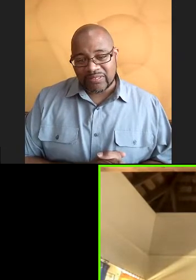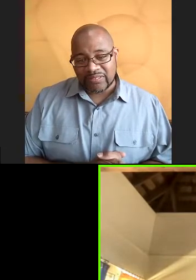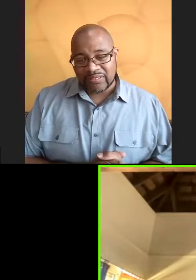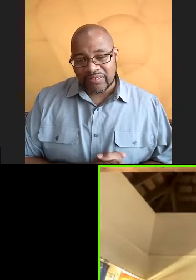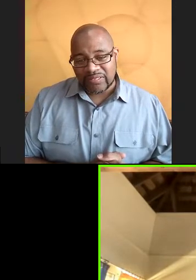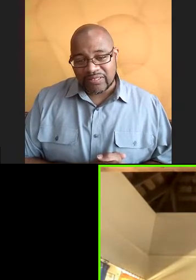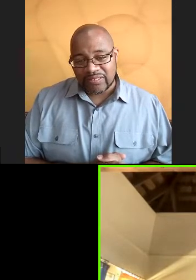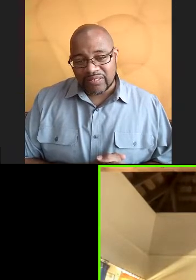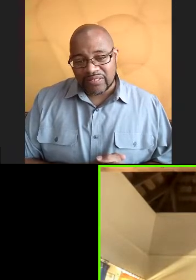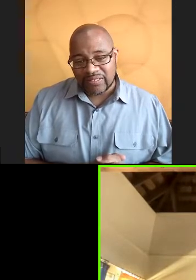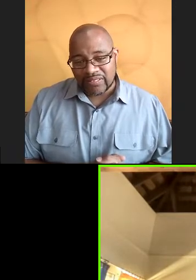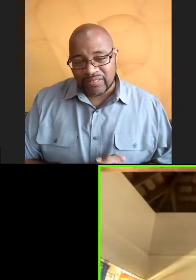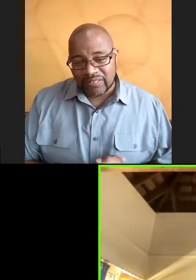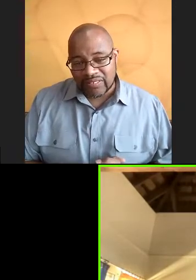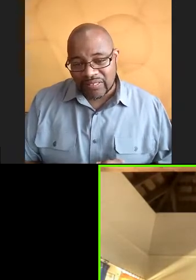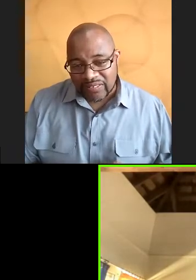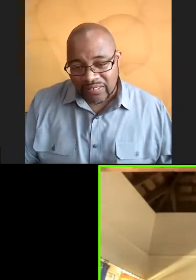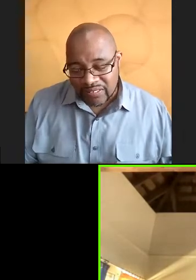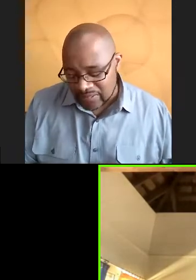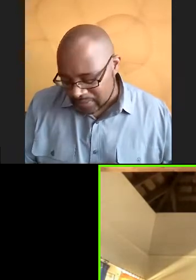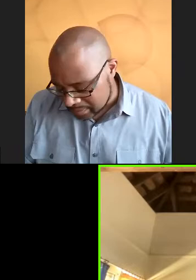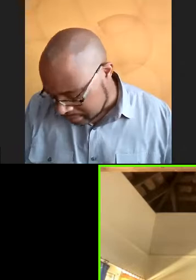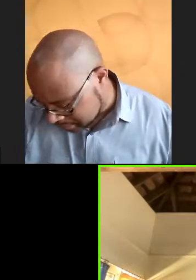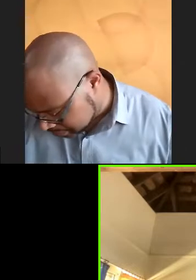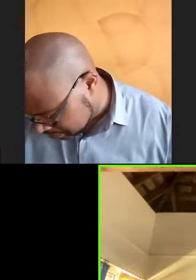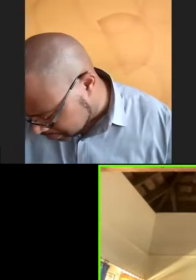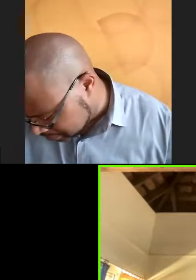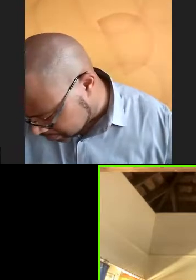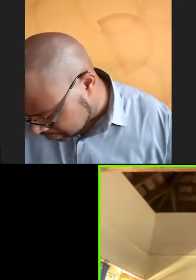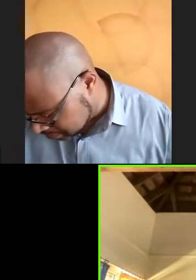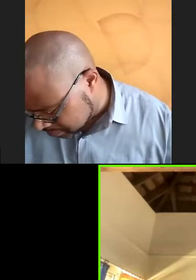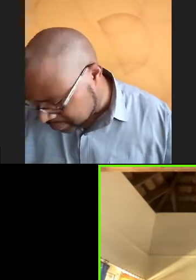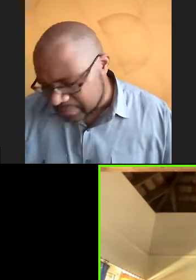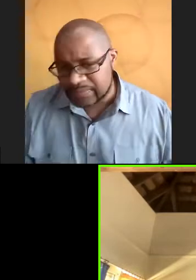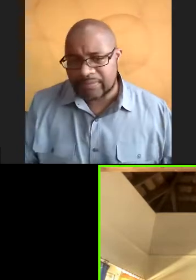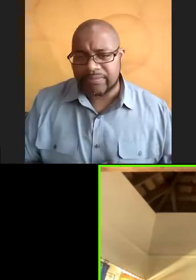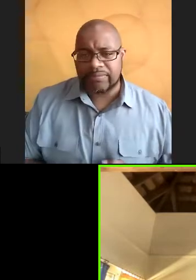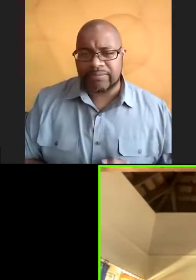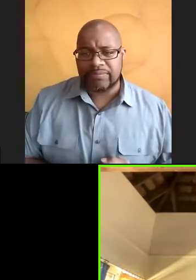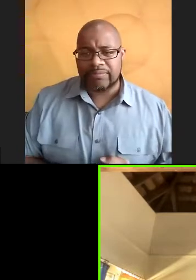I'm more receptive. I'm excited to look like me.